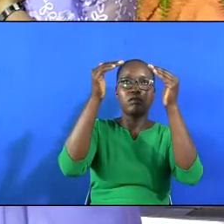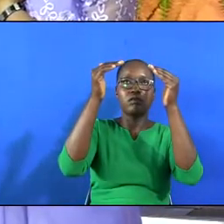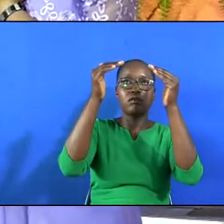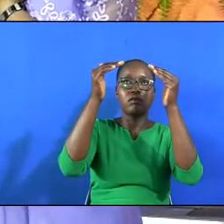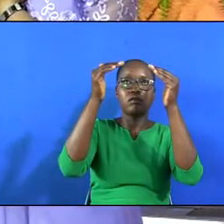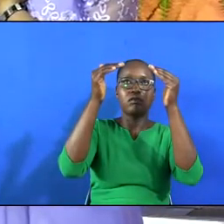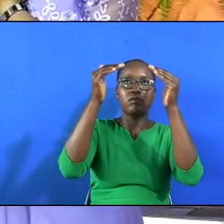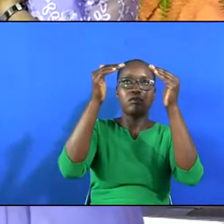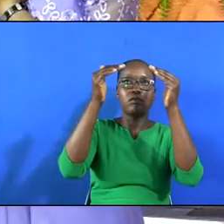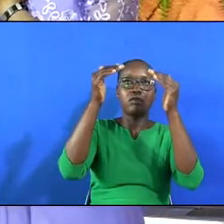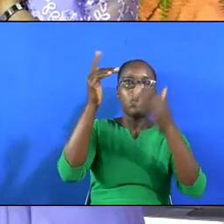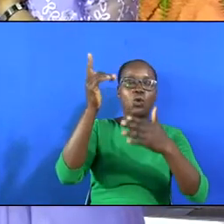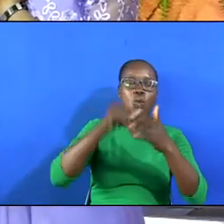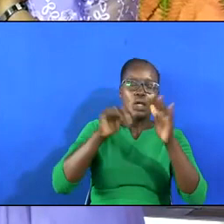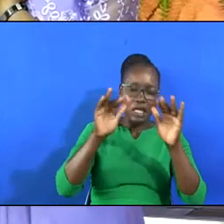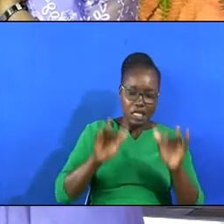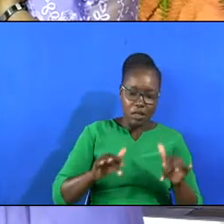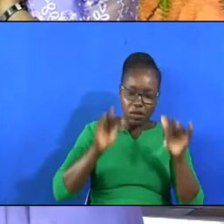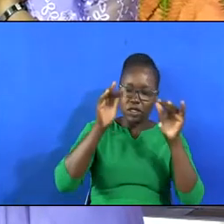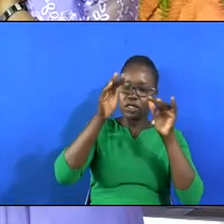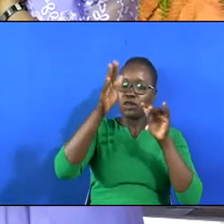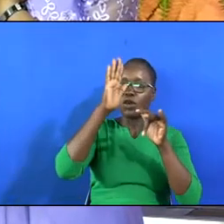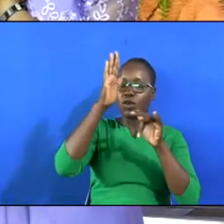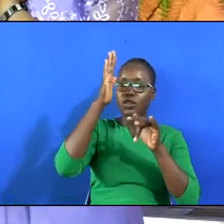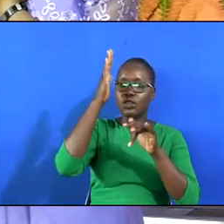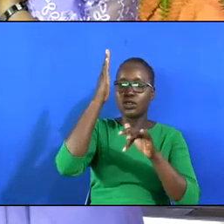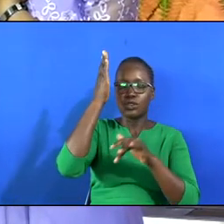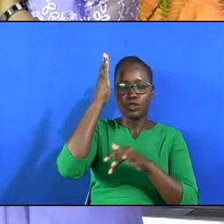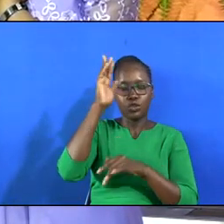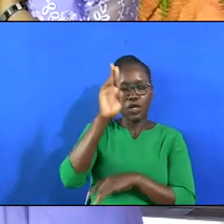What an amazing God you are